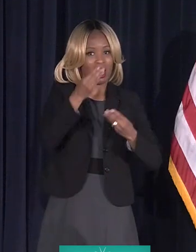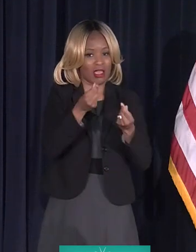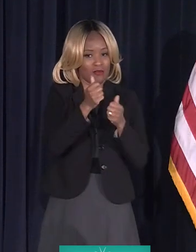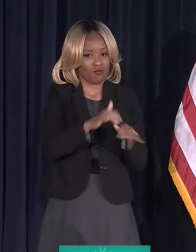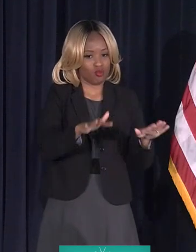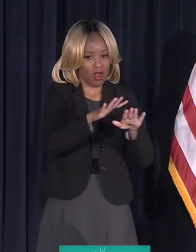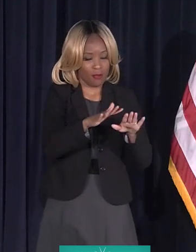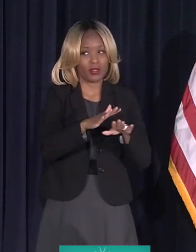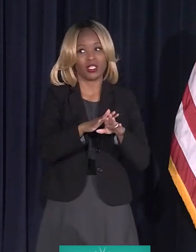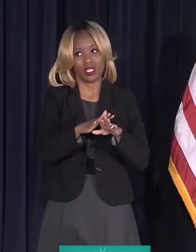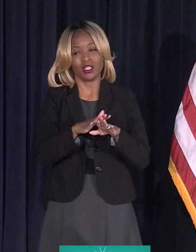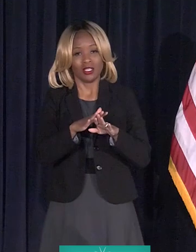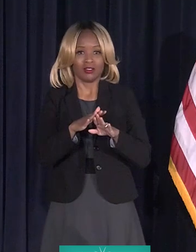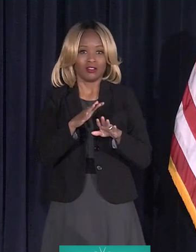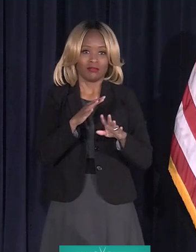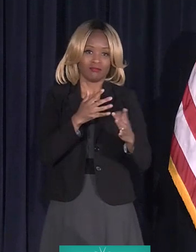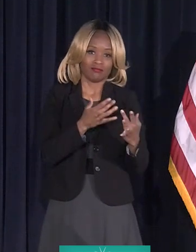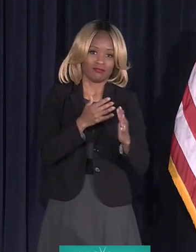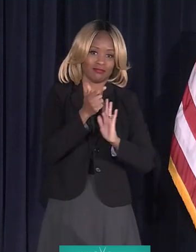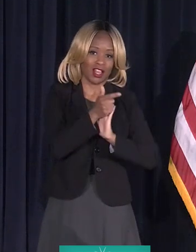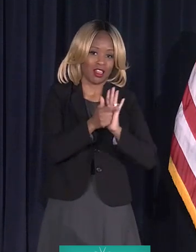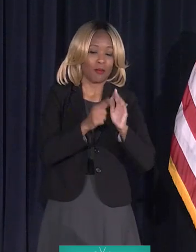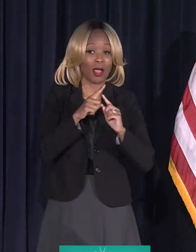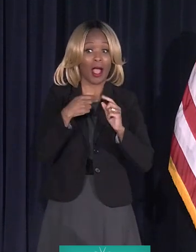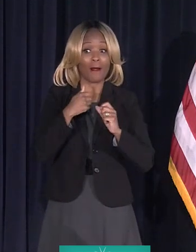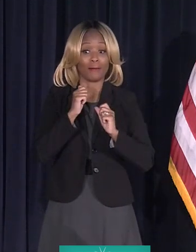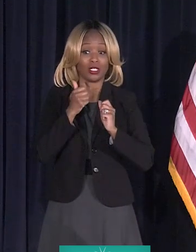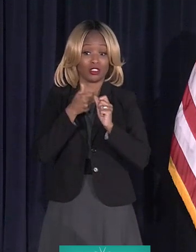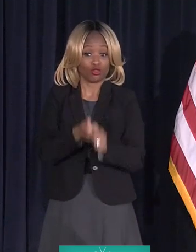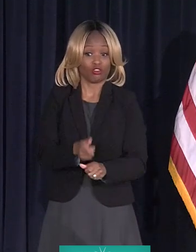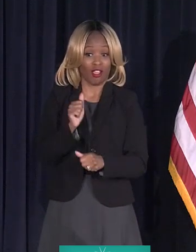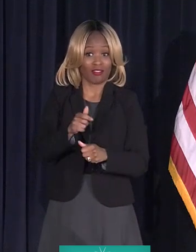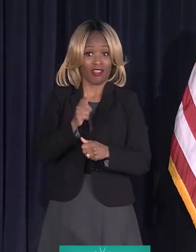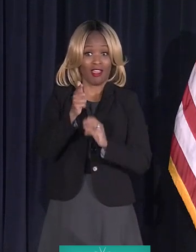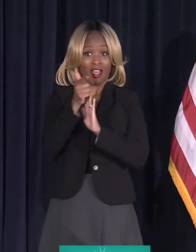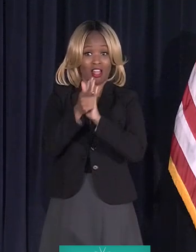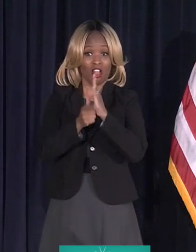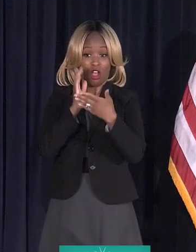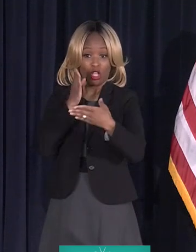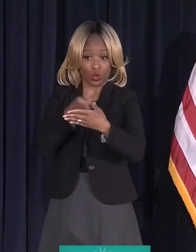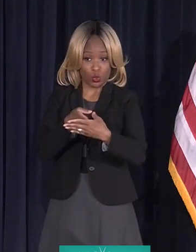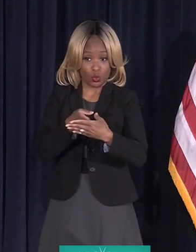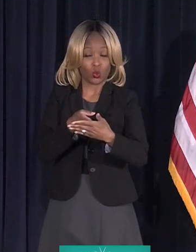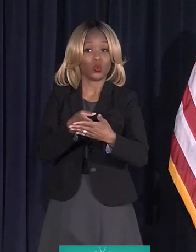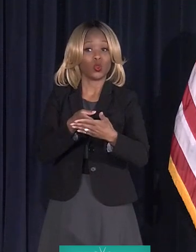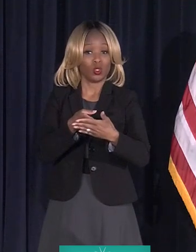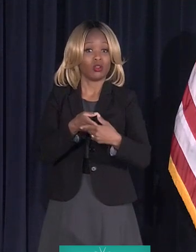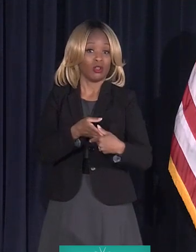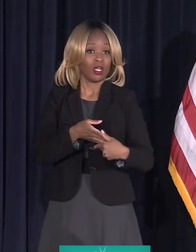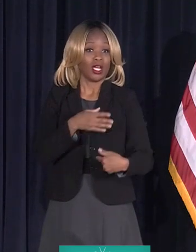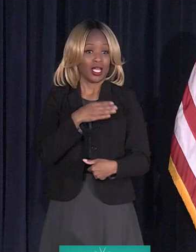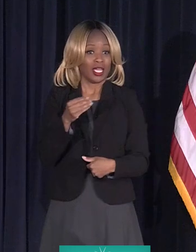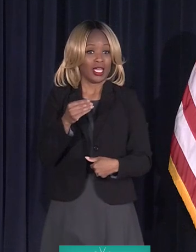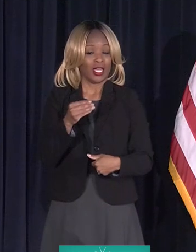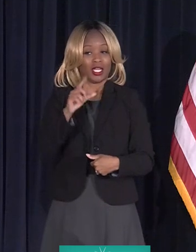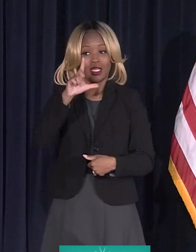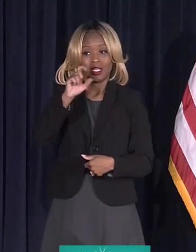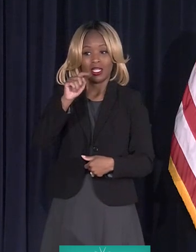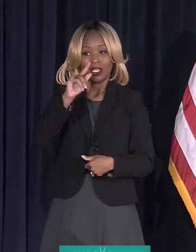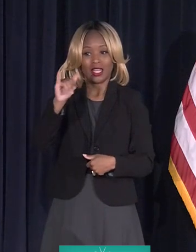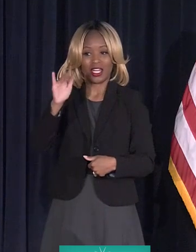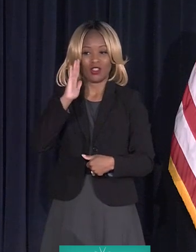But I'm going to track the lawsuit myself. I'll let you get back to you with an answer. But let's see if we can't do something